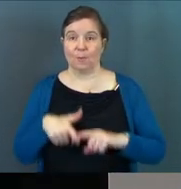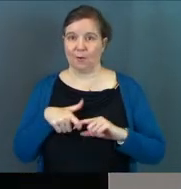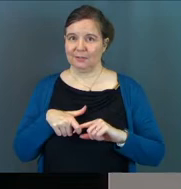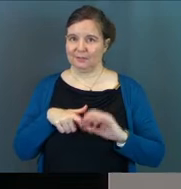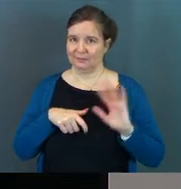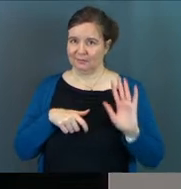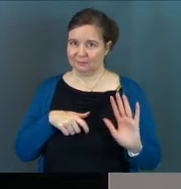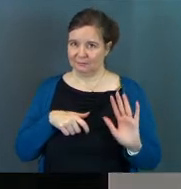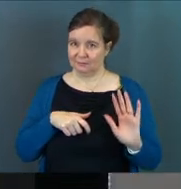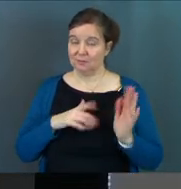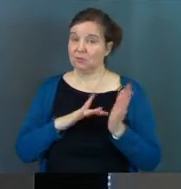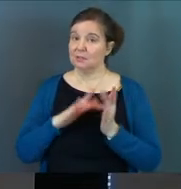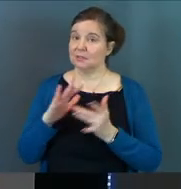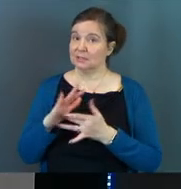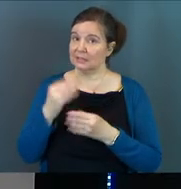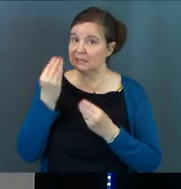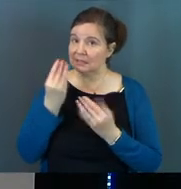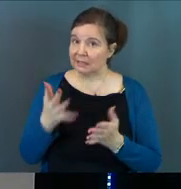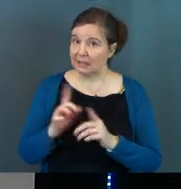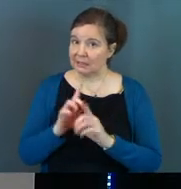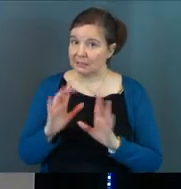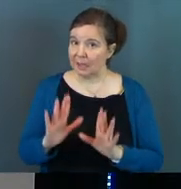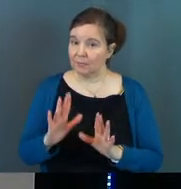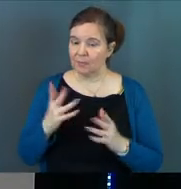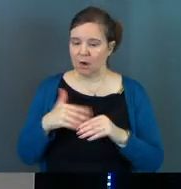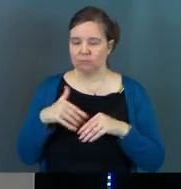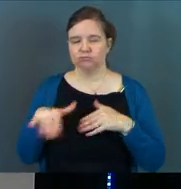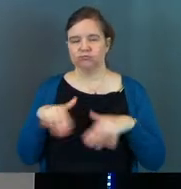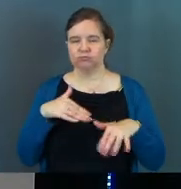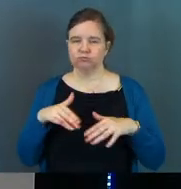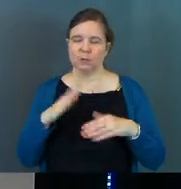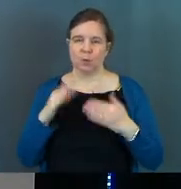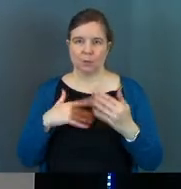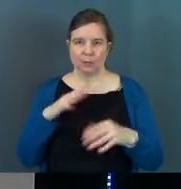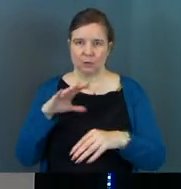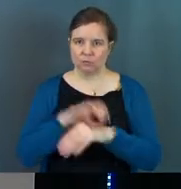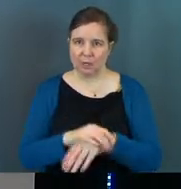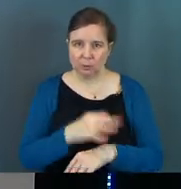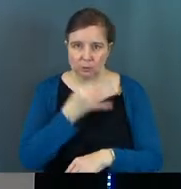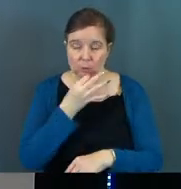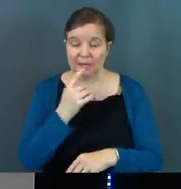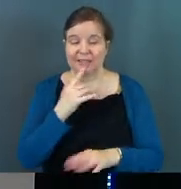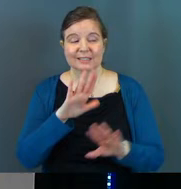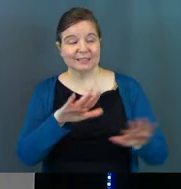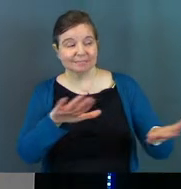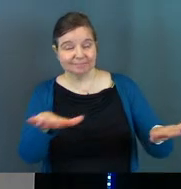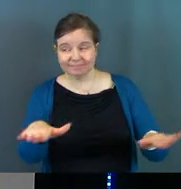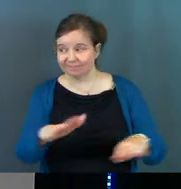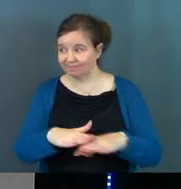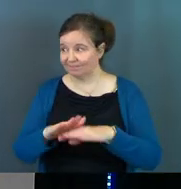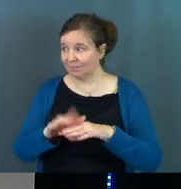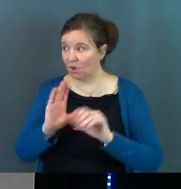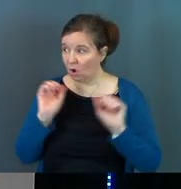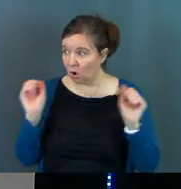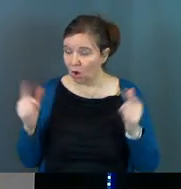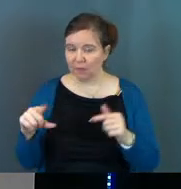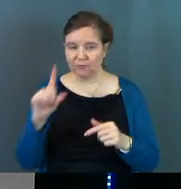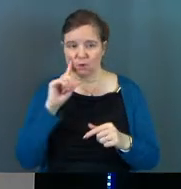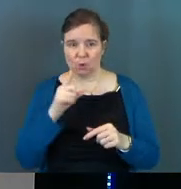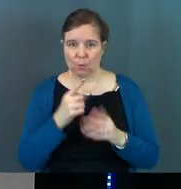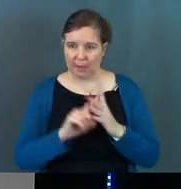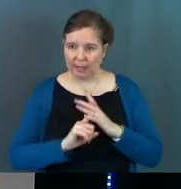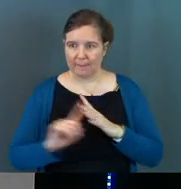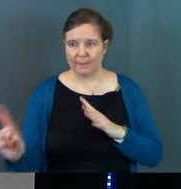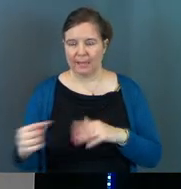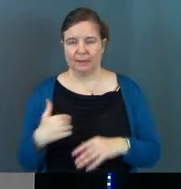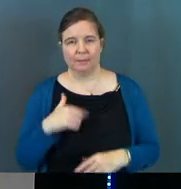right there. So Jesus is telling the disciples they're on the way. He's about to get arrested. And he's like, just so you know, all of you are going to